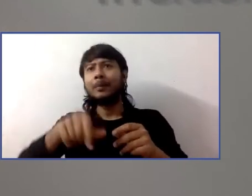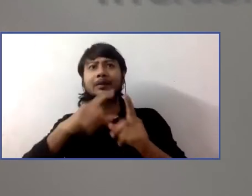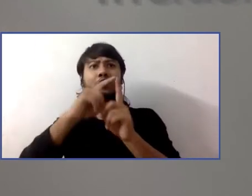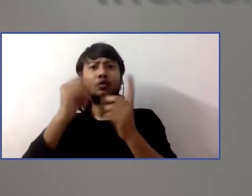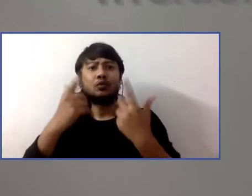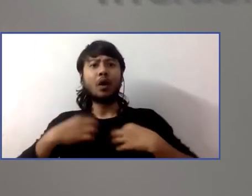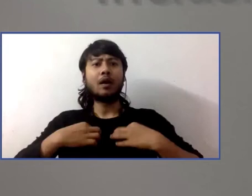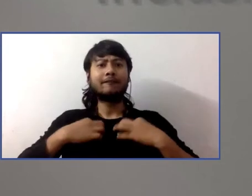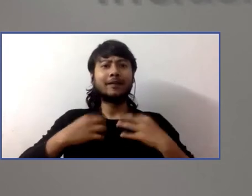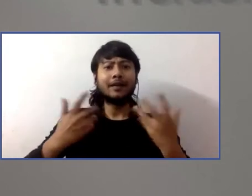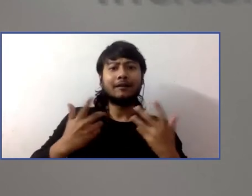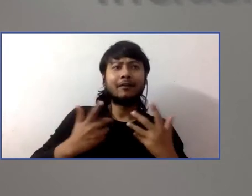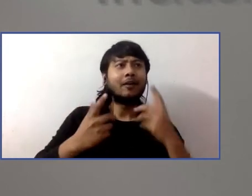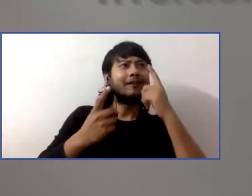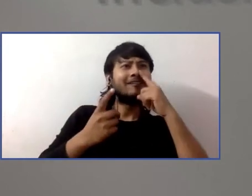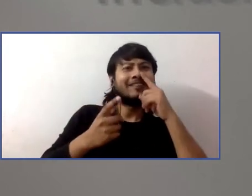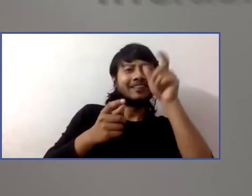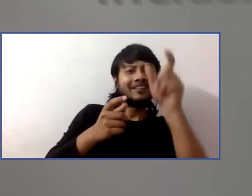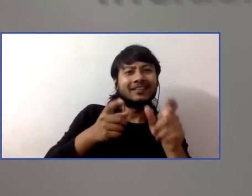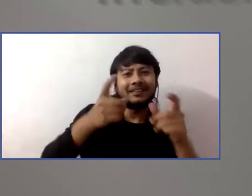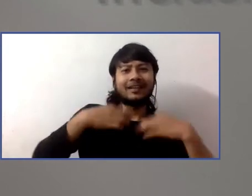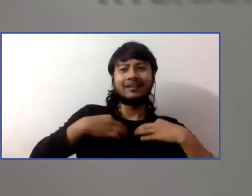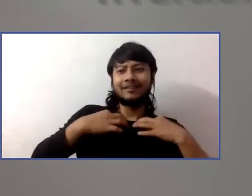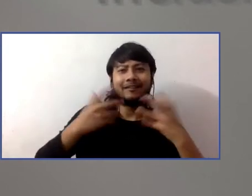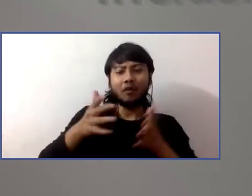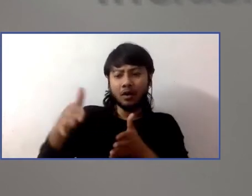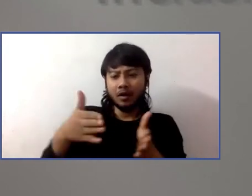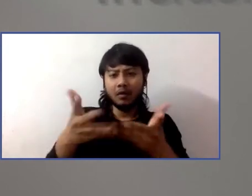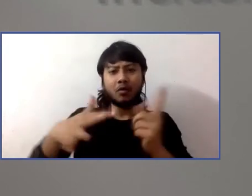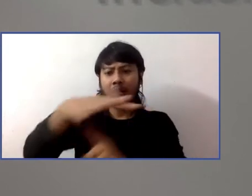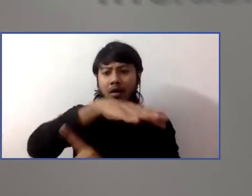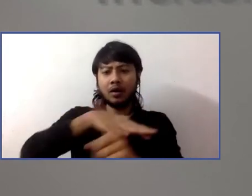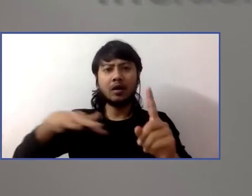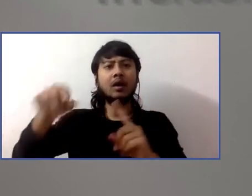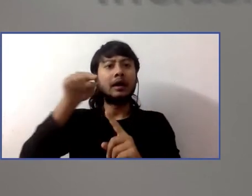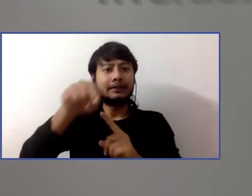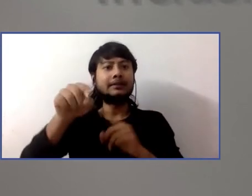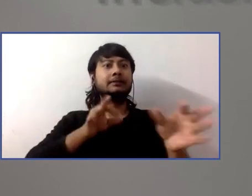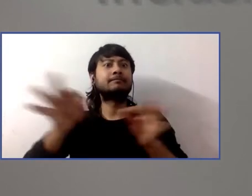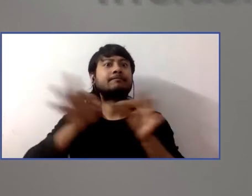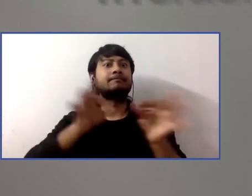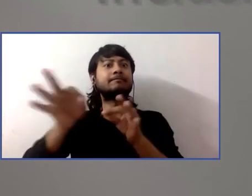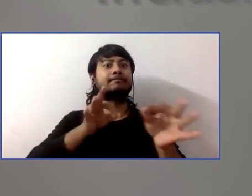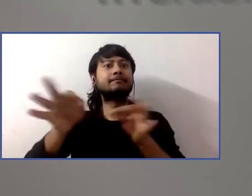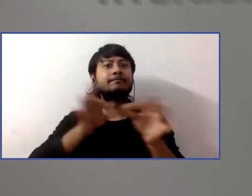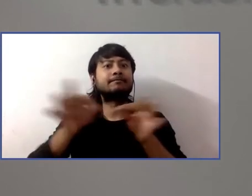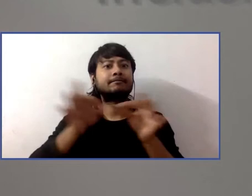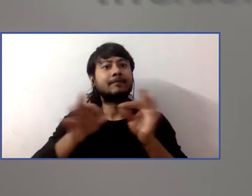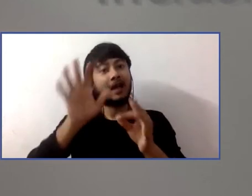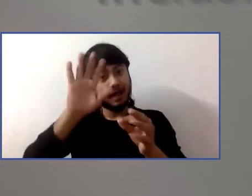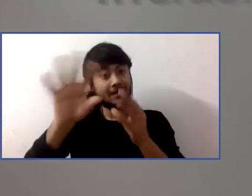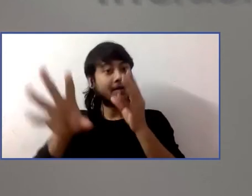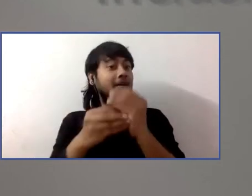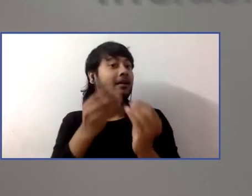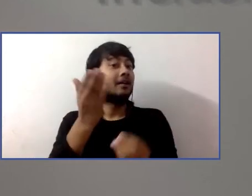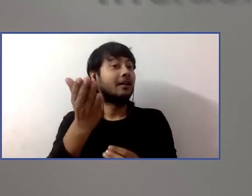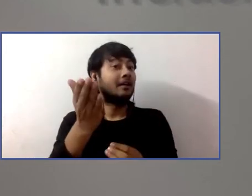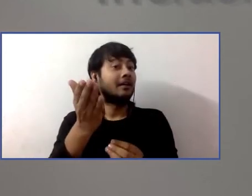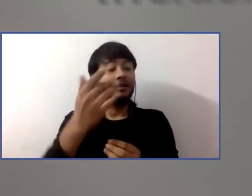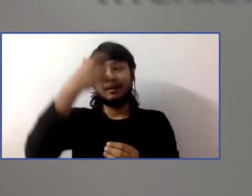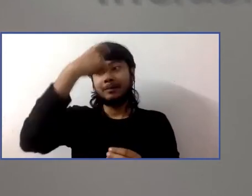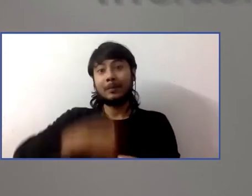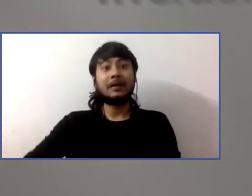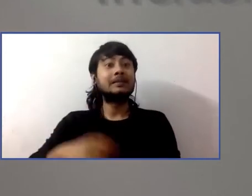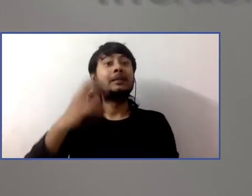description is a narrative track describing everything that's happening visually on the screen. So you can imagine that if you were blind or low vision,